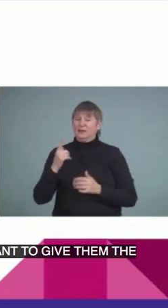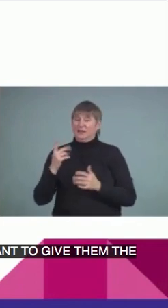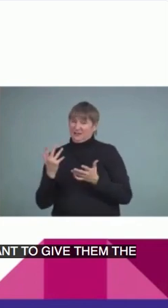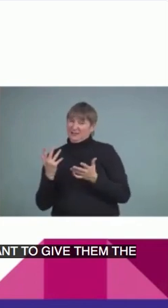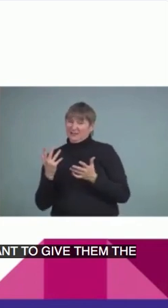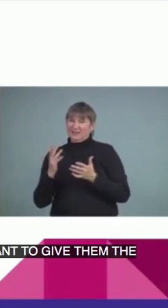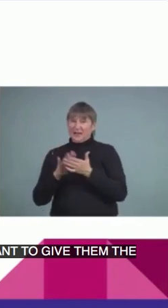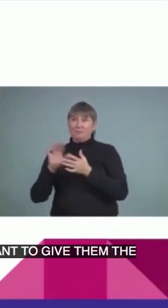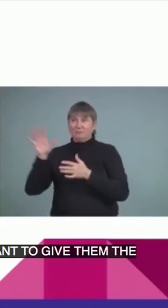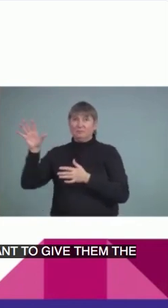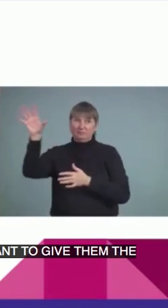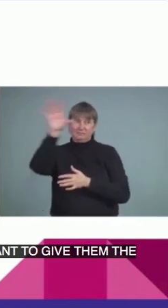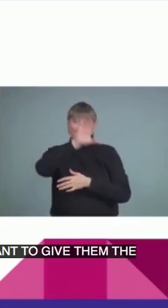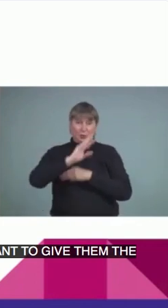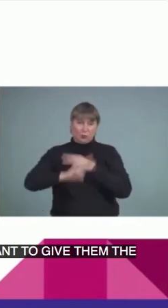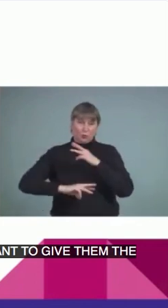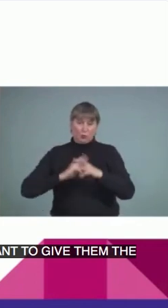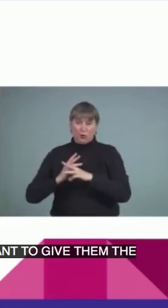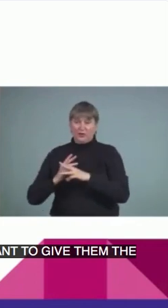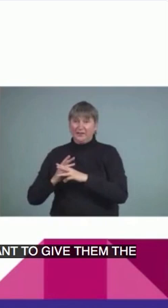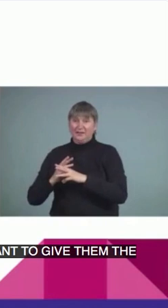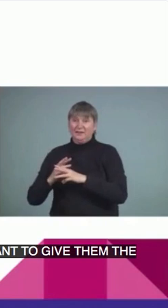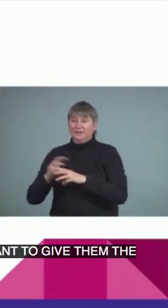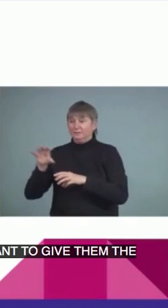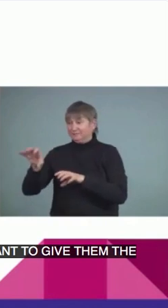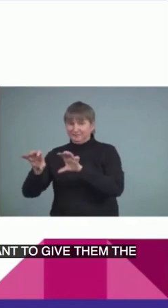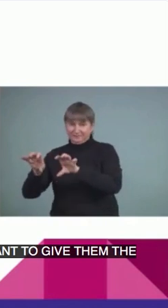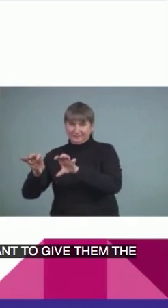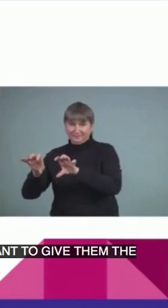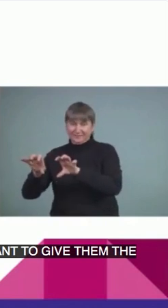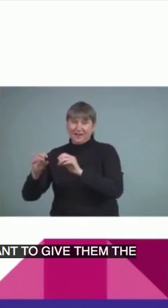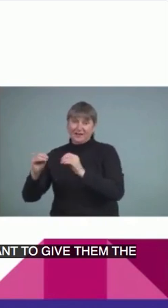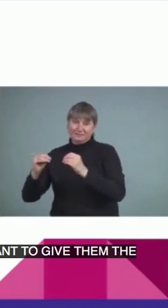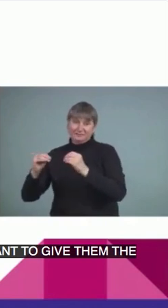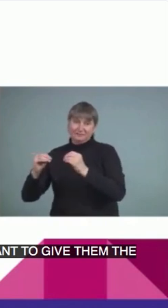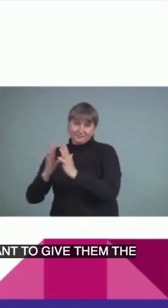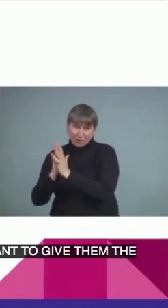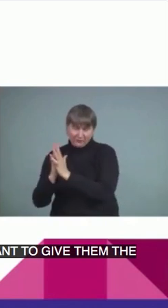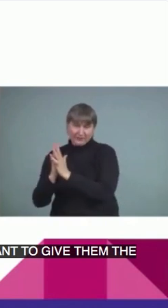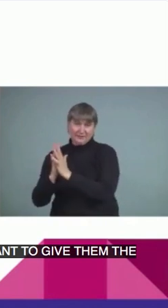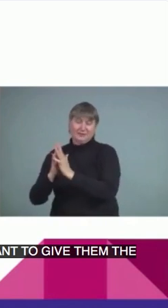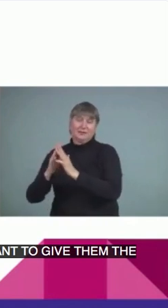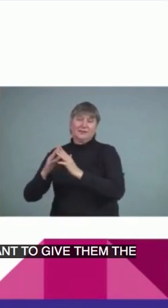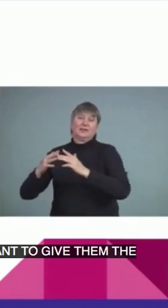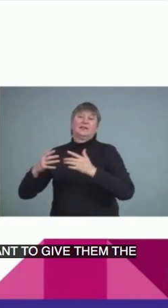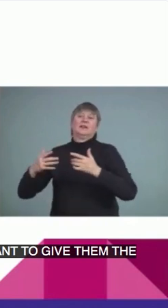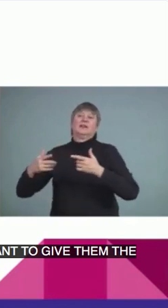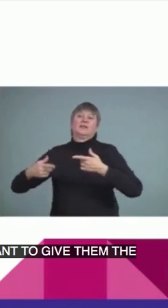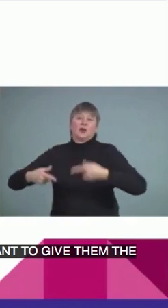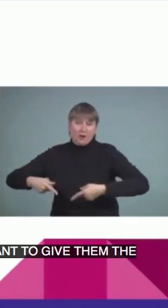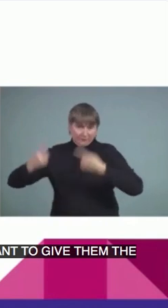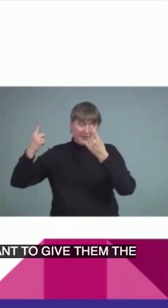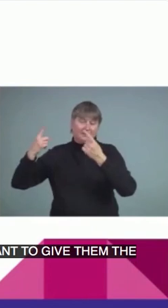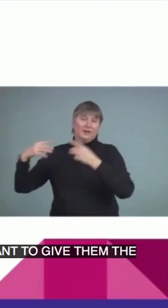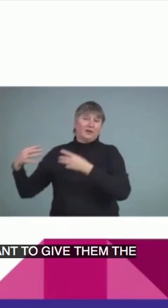of people who are in conflict and children can bring those sort of negative feelings